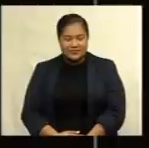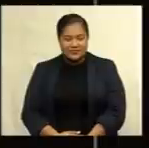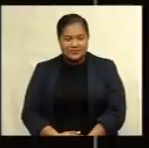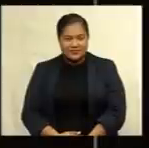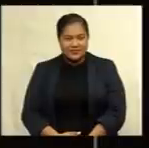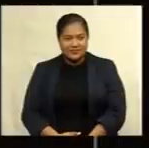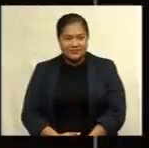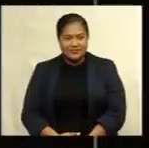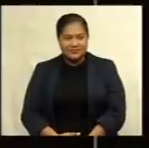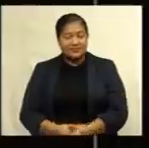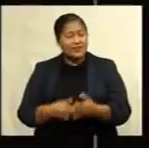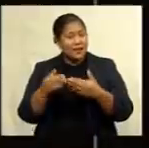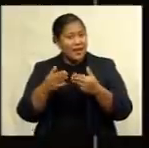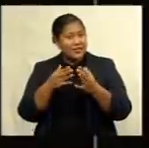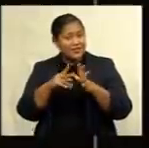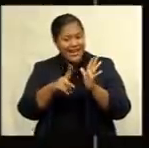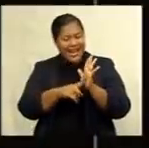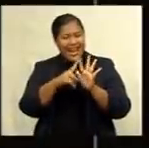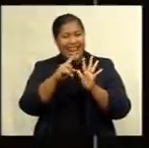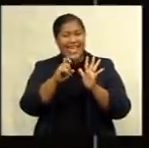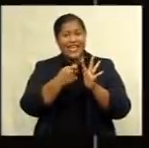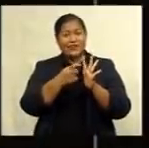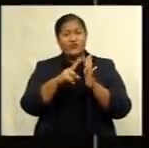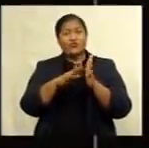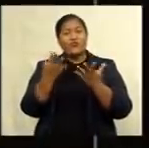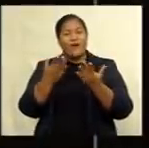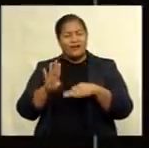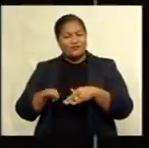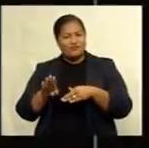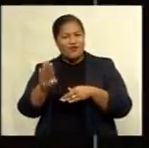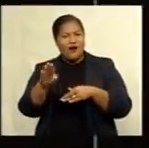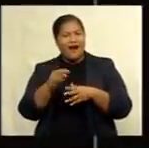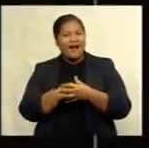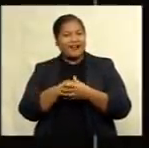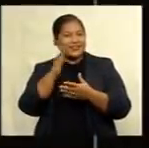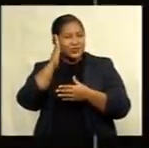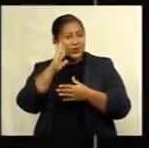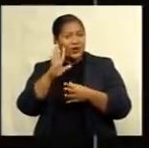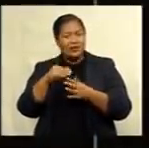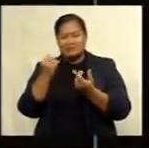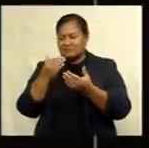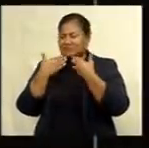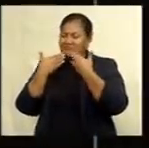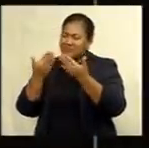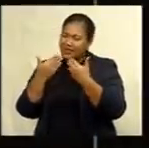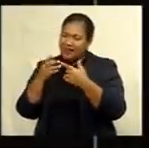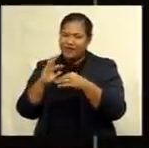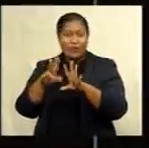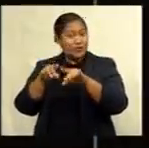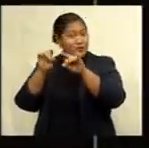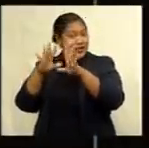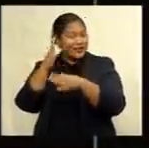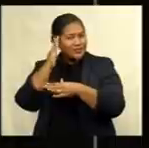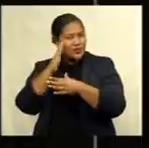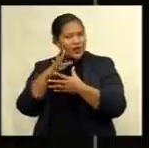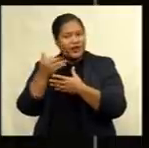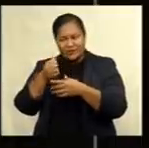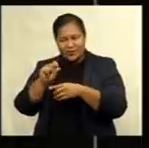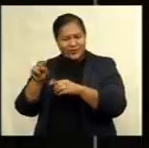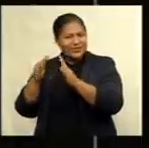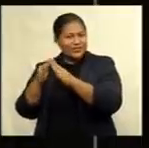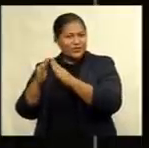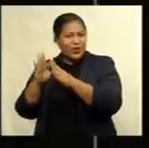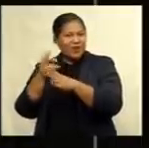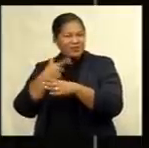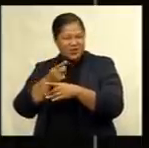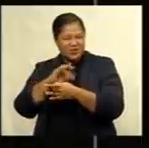The management of Lekutu Secondary School in Boa is grateful to the Australian government for adopting the school following the devastation